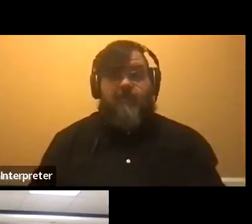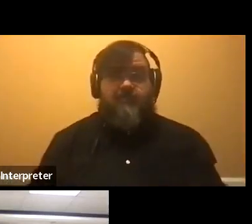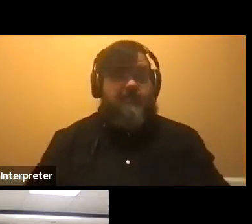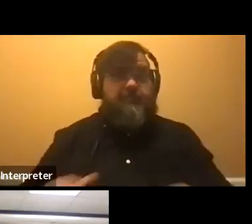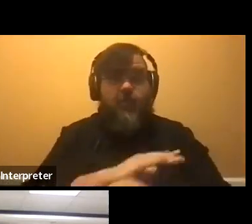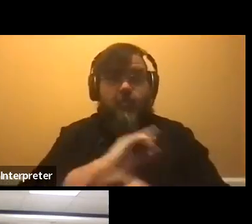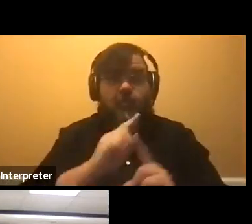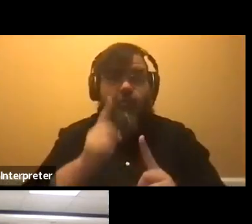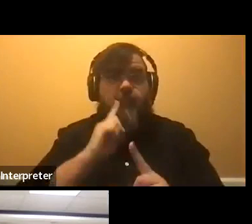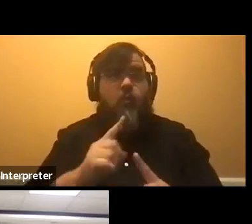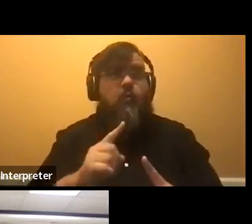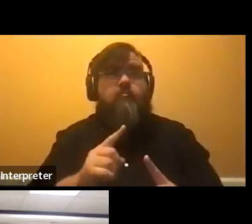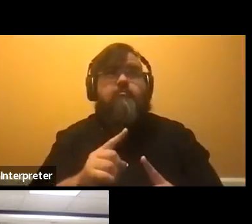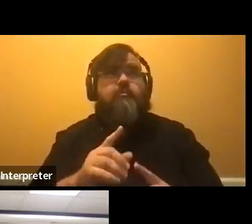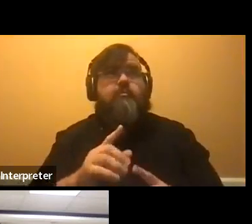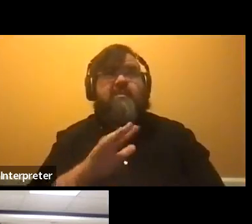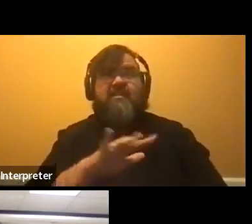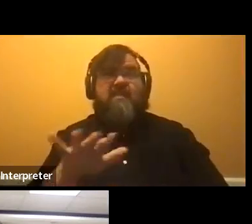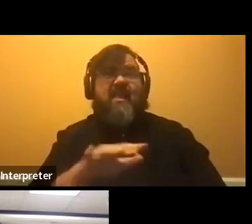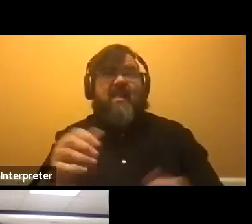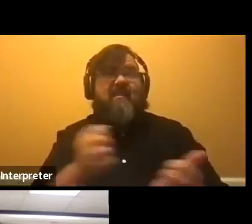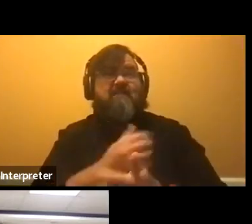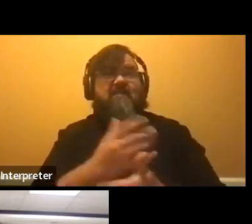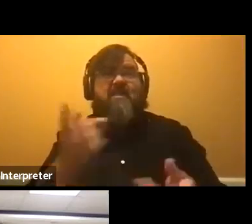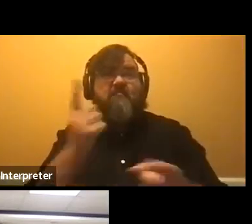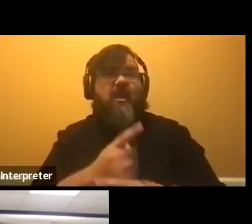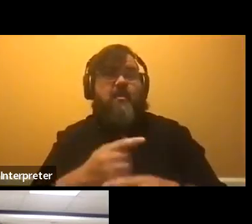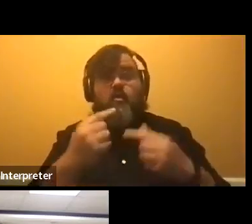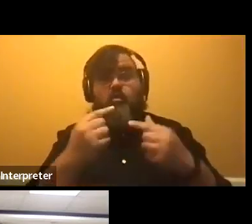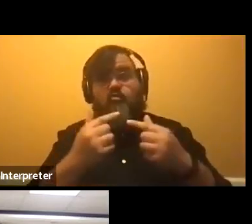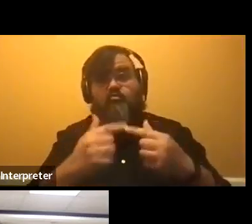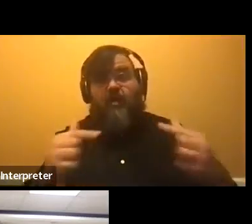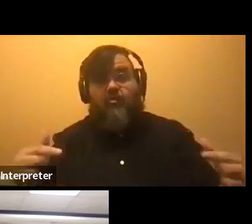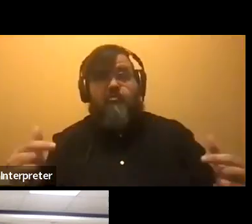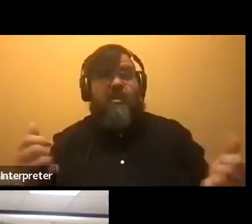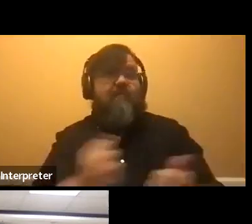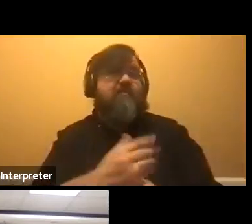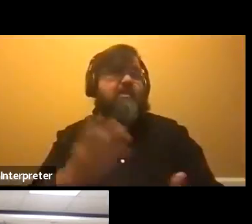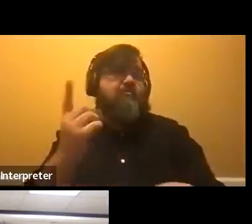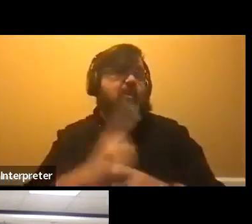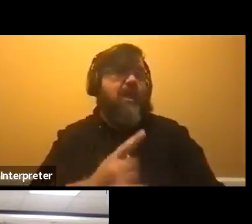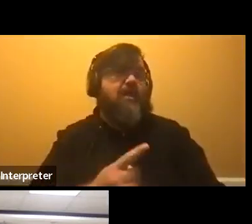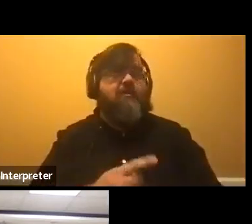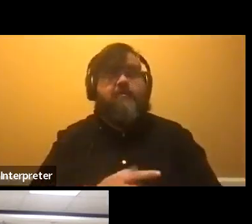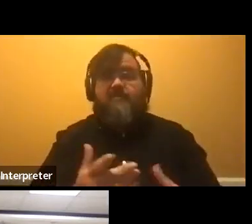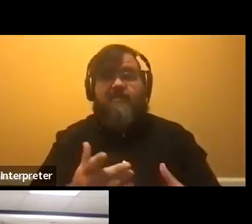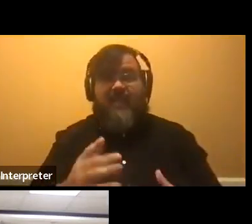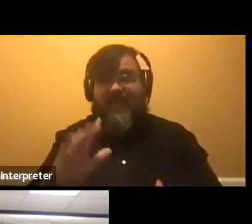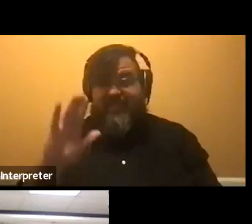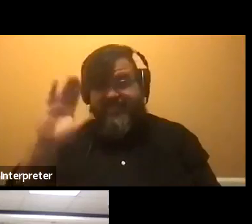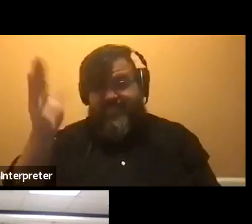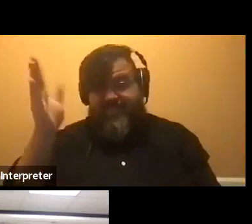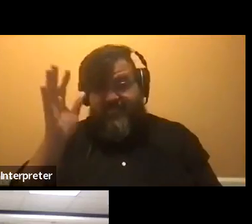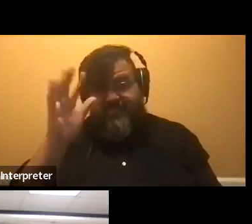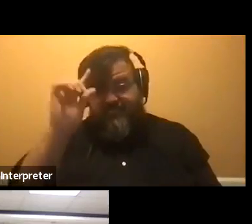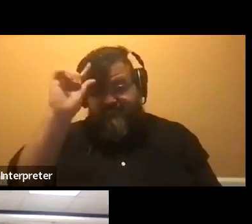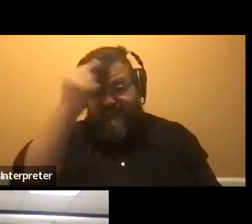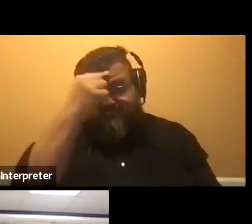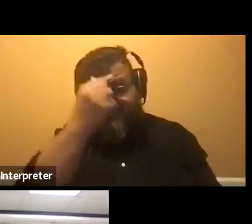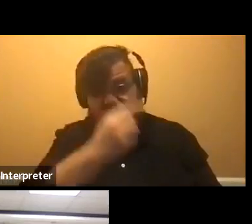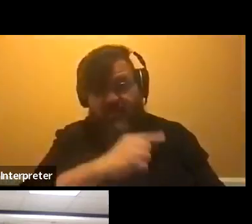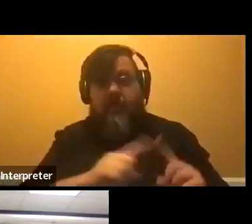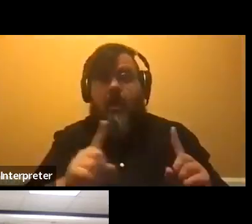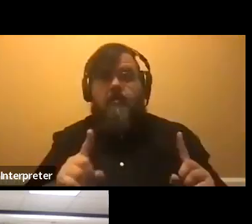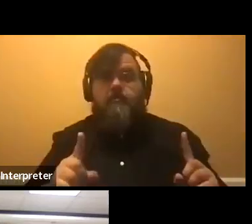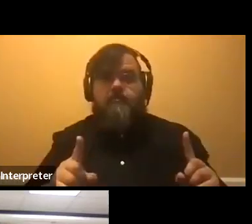misspellings. So, again, sounds like a no brainer, but it's one of the easiest things you can do to make sure you're getting, um, you're setting yourself